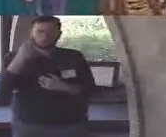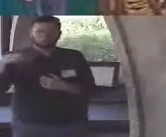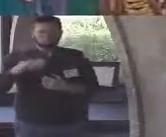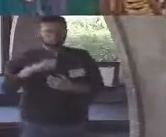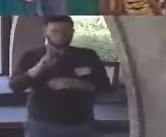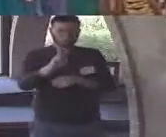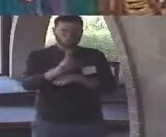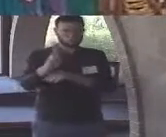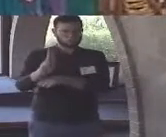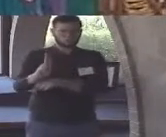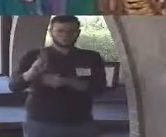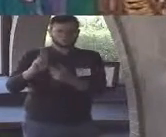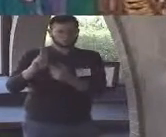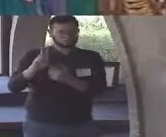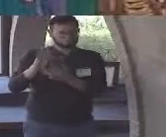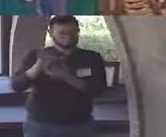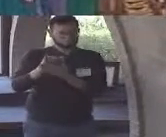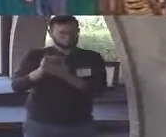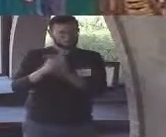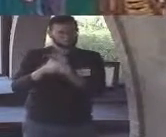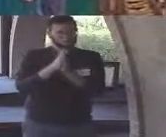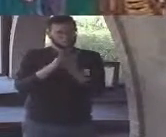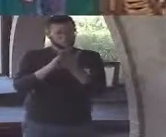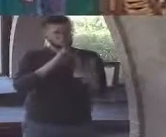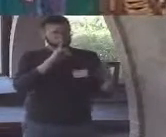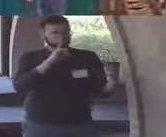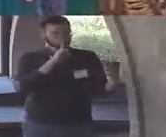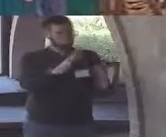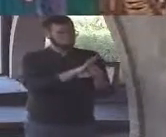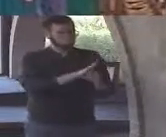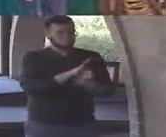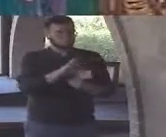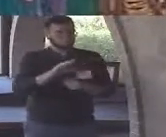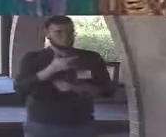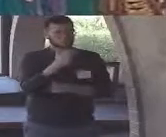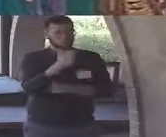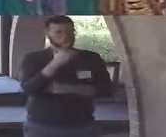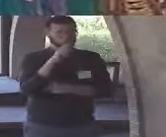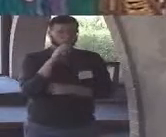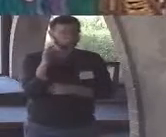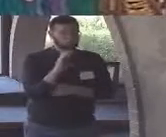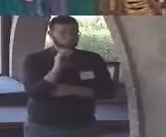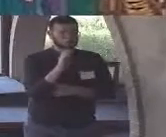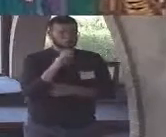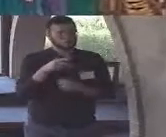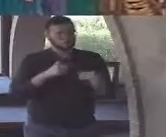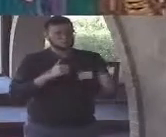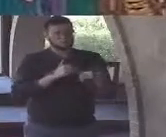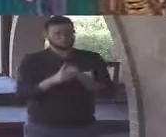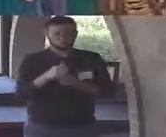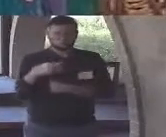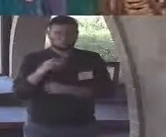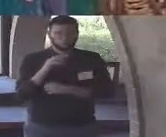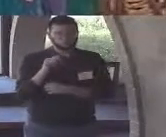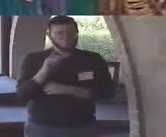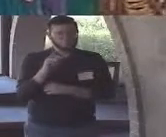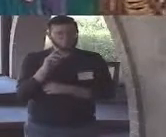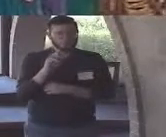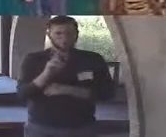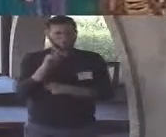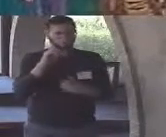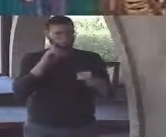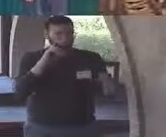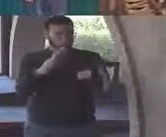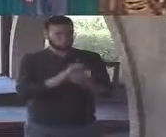Universalism to fulfill its promise and potential as a 21st century post-modern faith we must abandon the